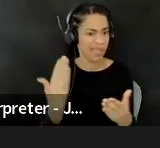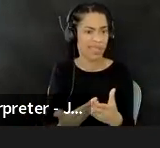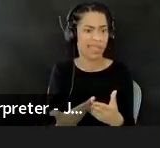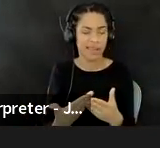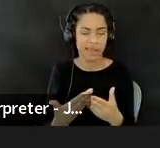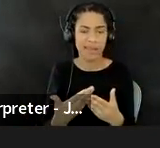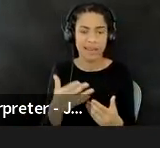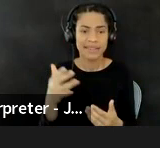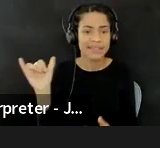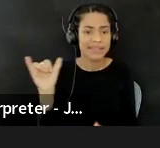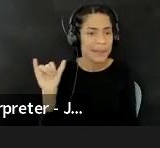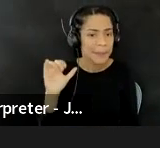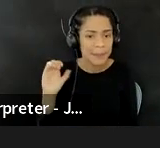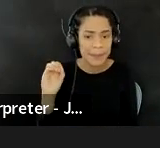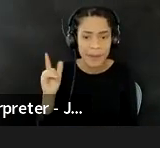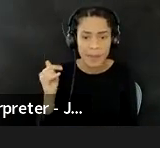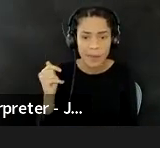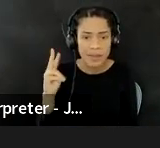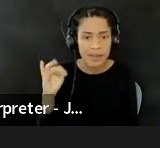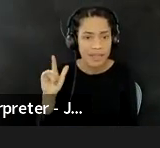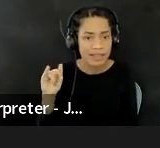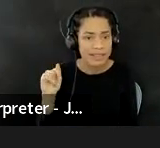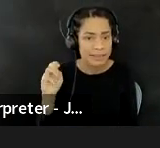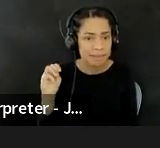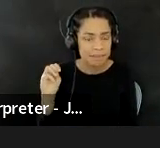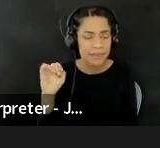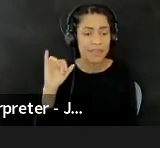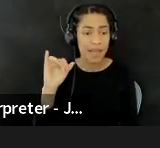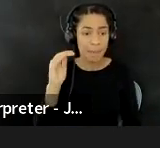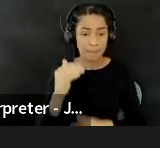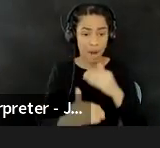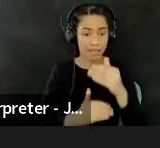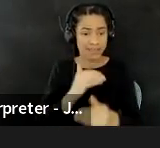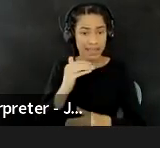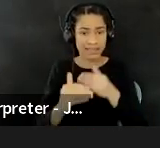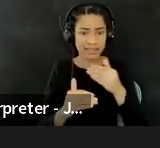extractive process that just is, um,